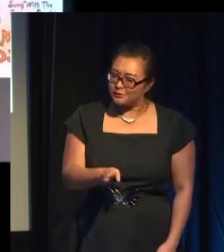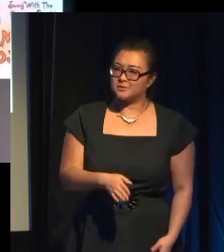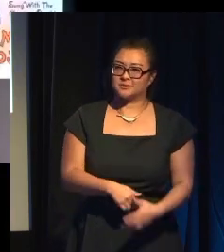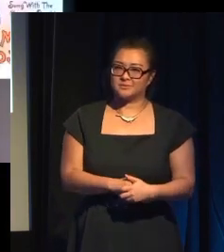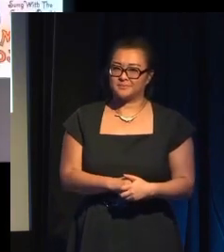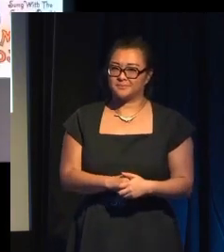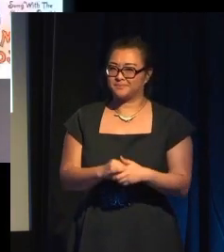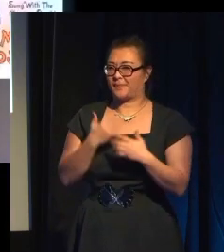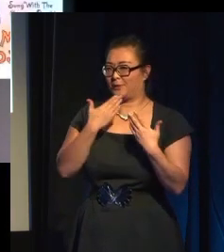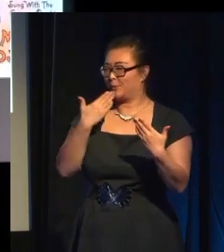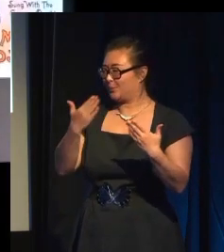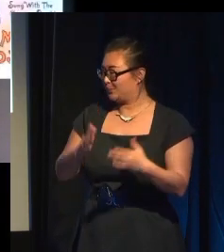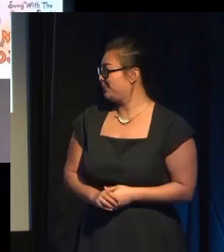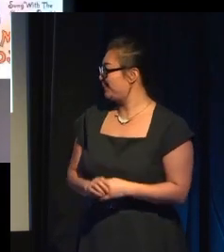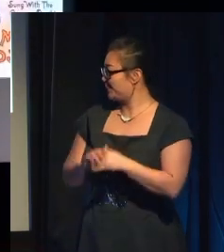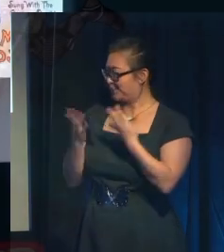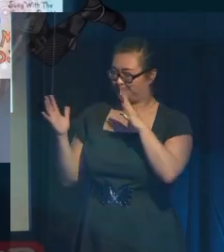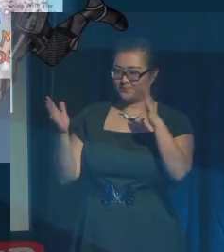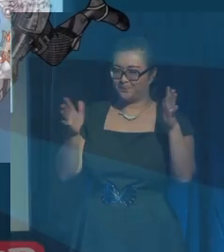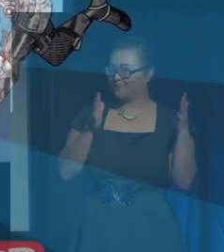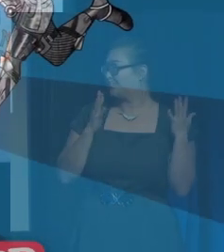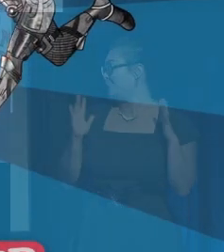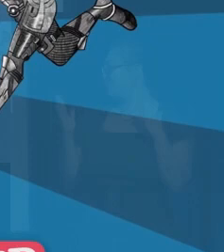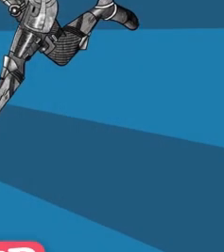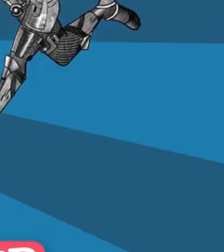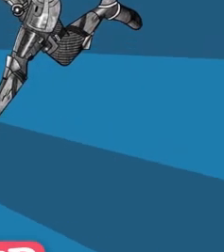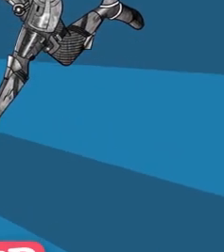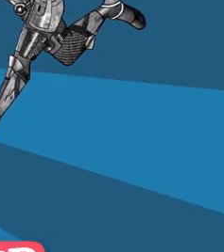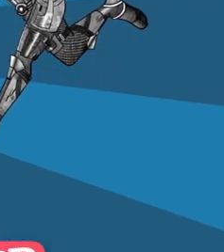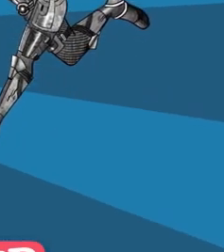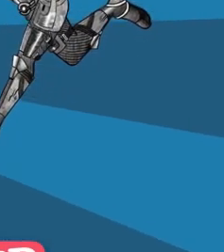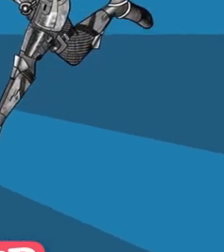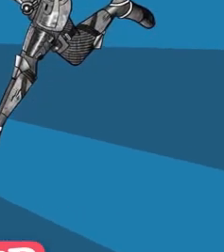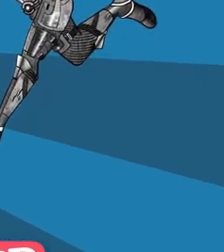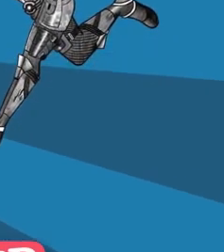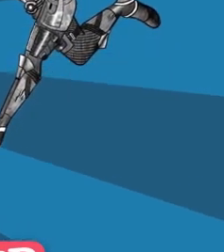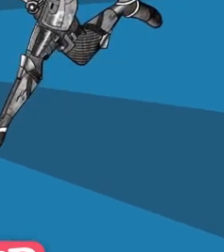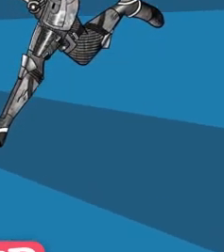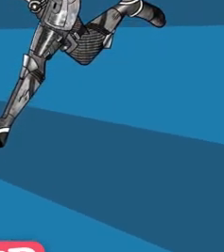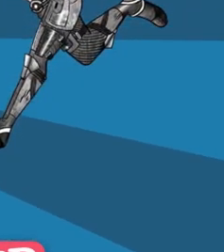APPLAUSE Thank you.